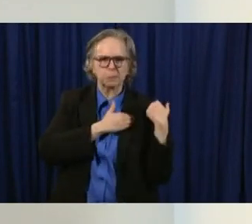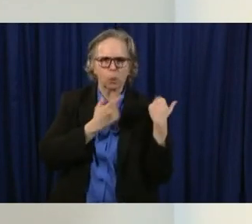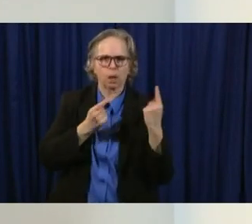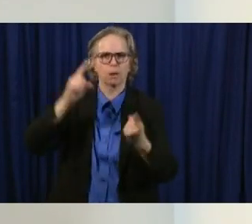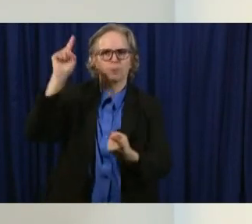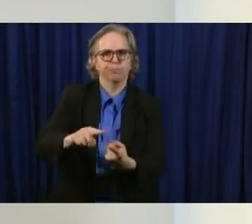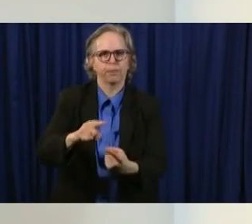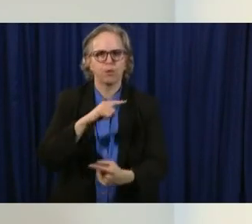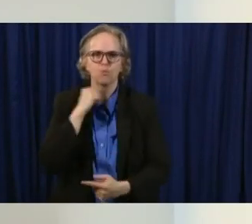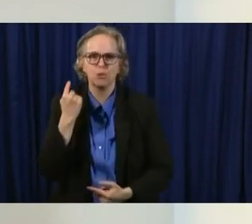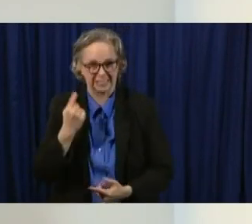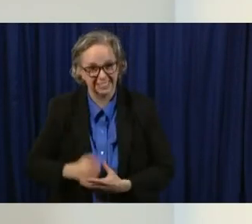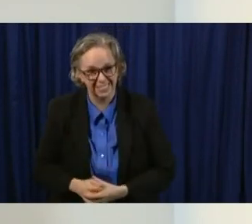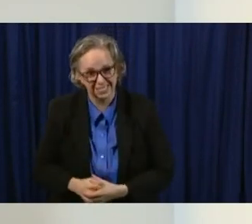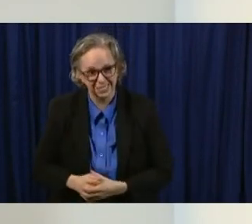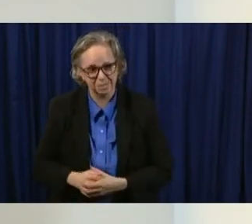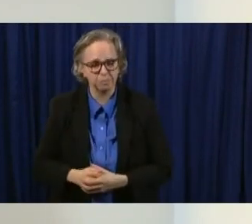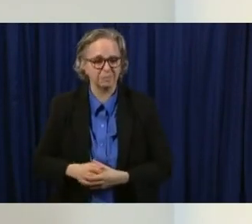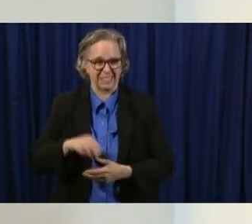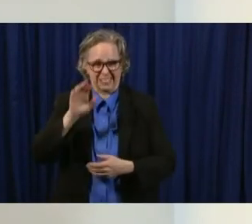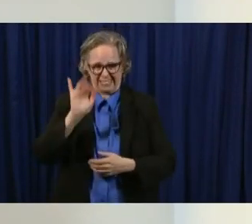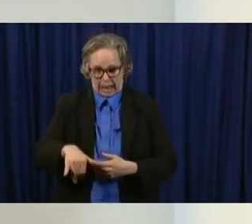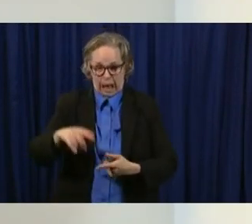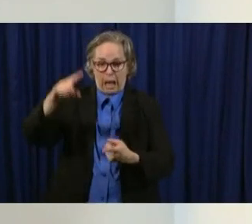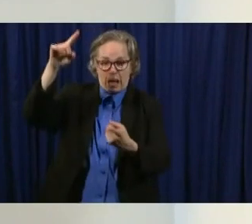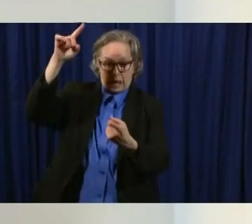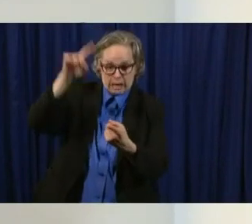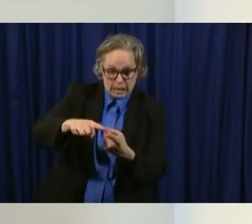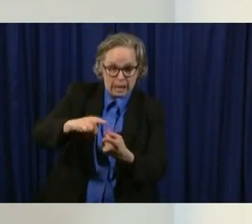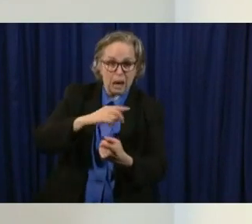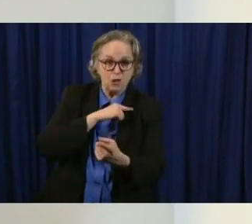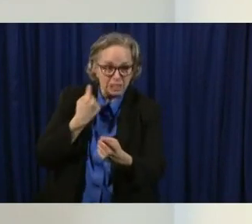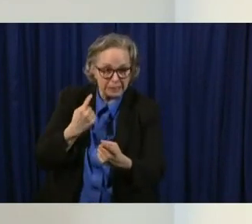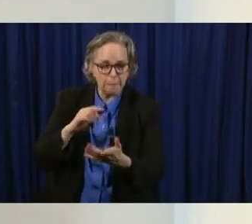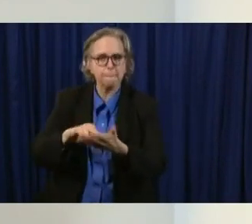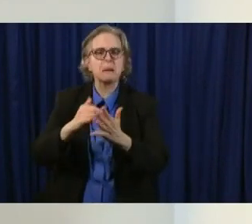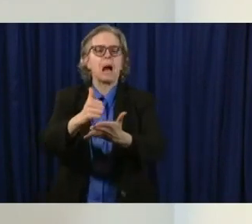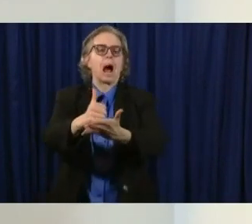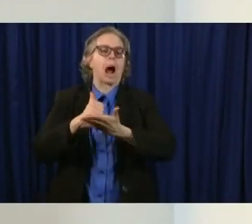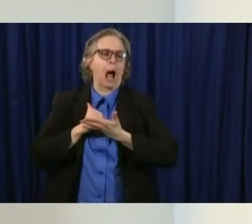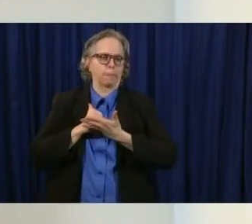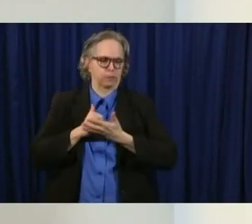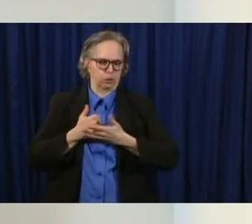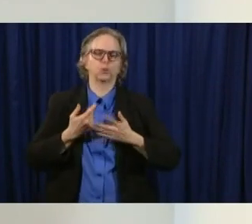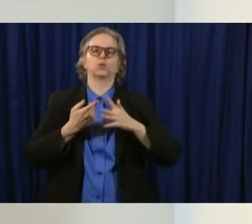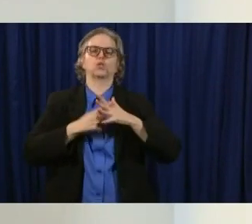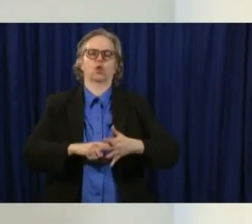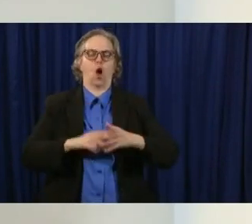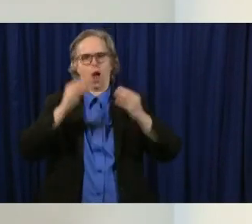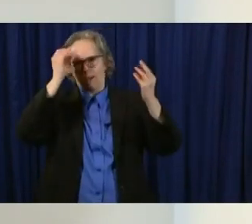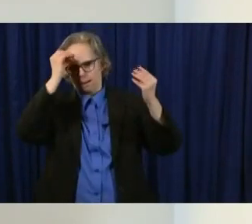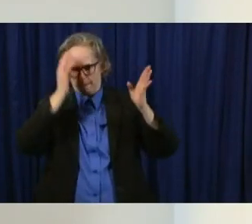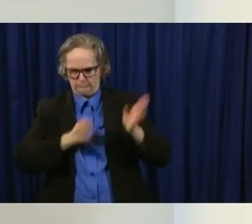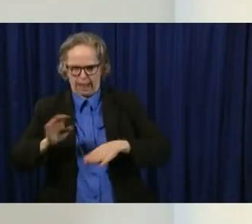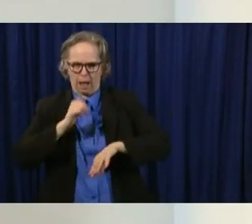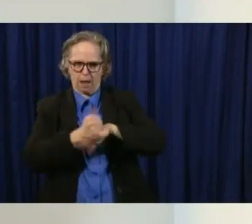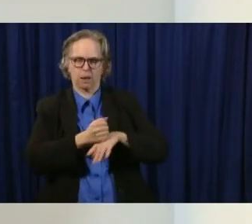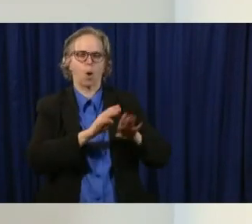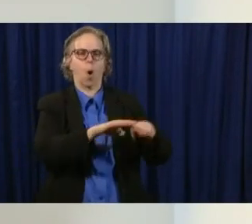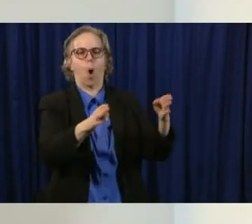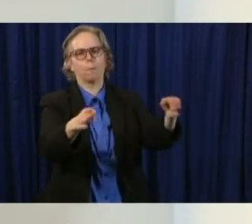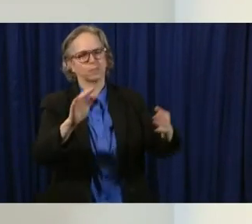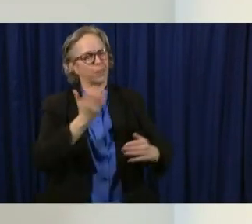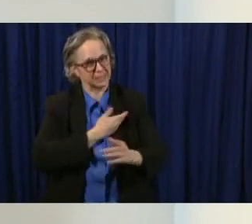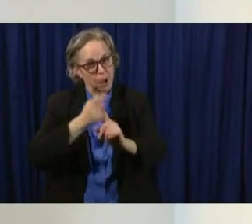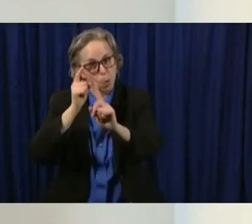us reduce the risk of coronavirus in our lives. And those provisions in this plan are aimed at, at doing just that. Uh, the